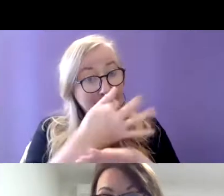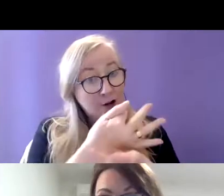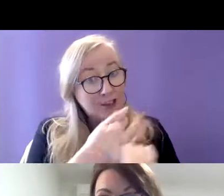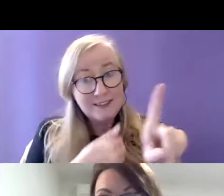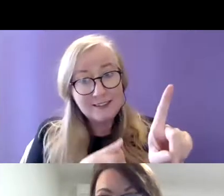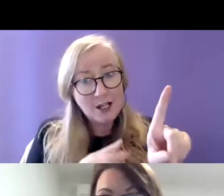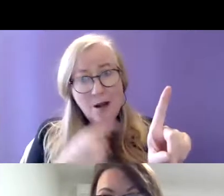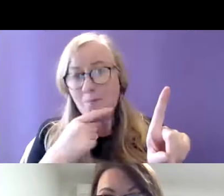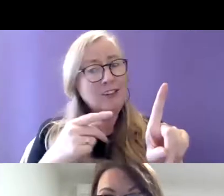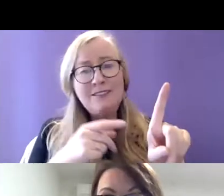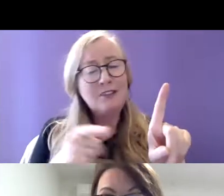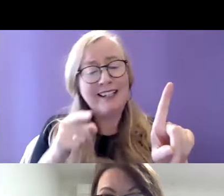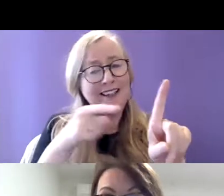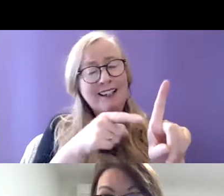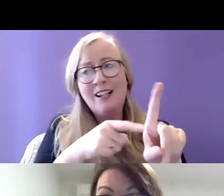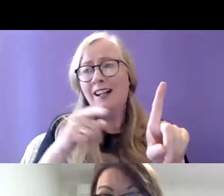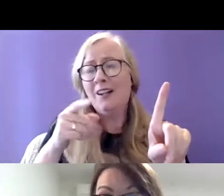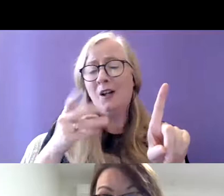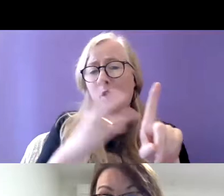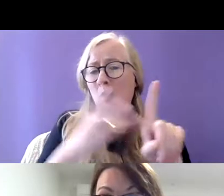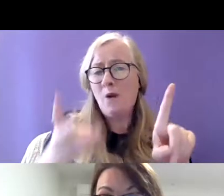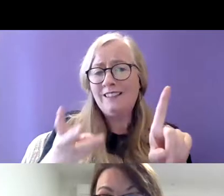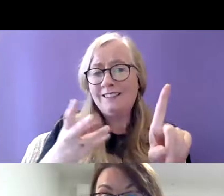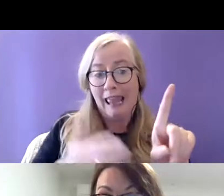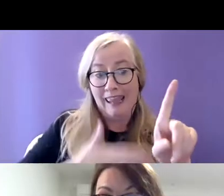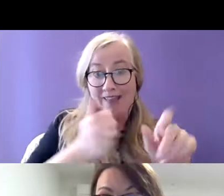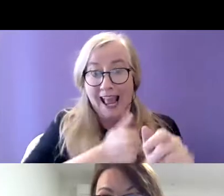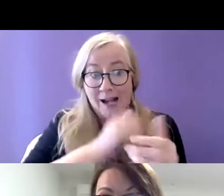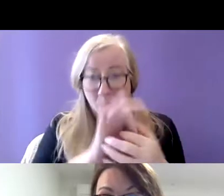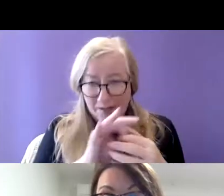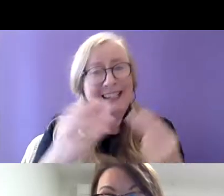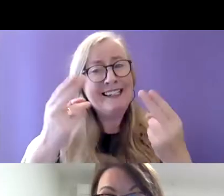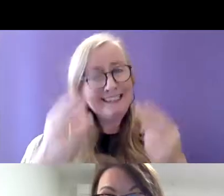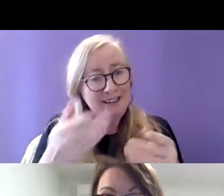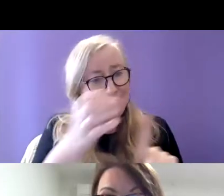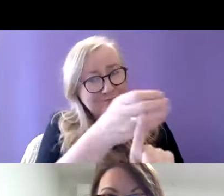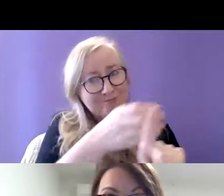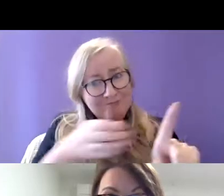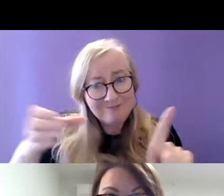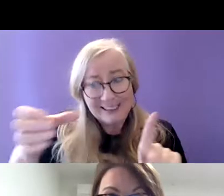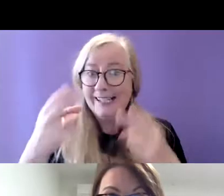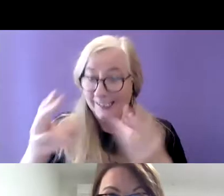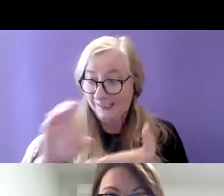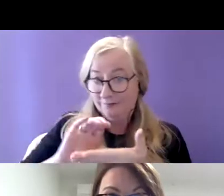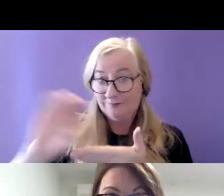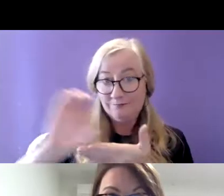not wishing to live at home any longer need to be facilitated and needs to be resourced